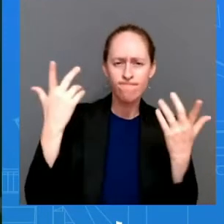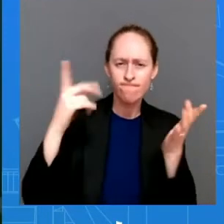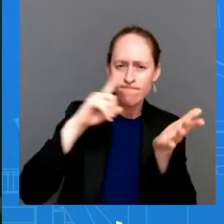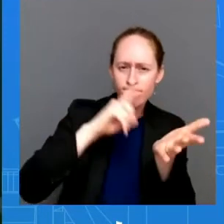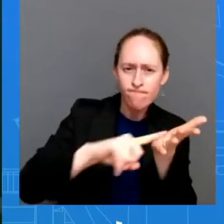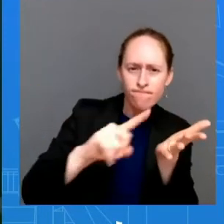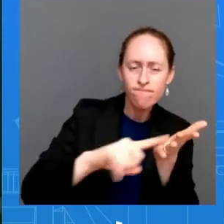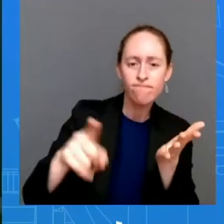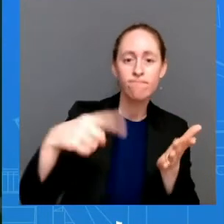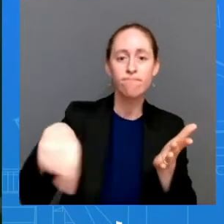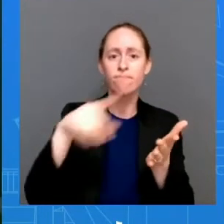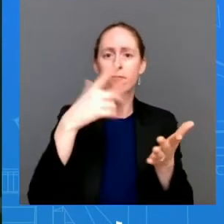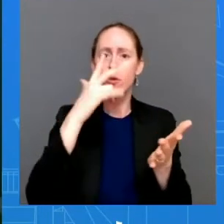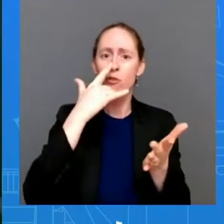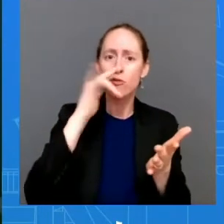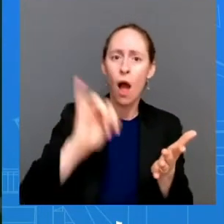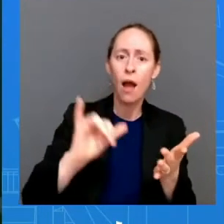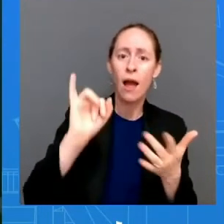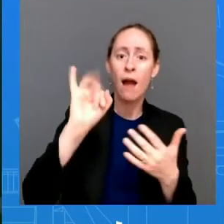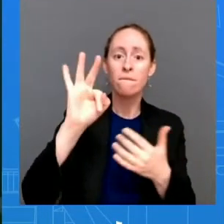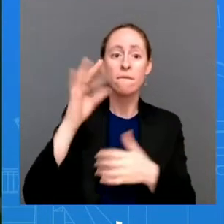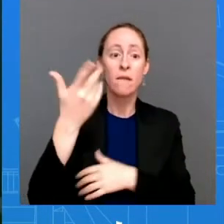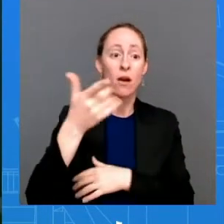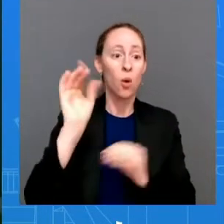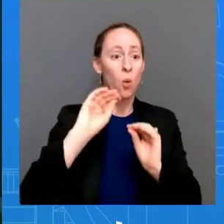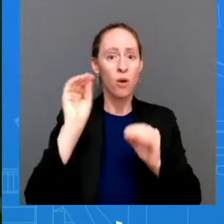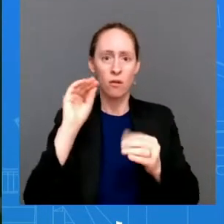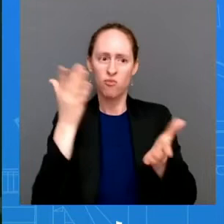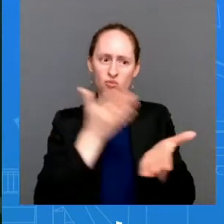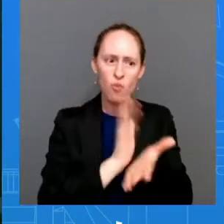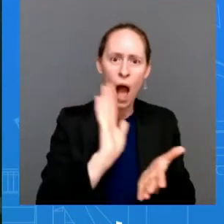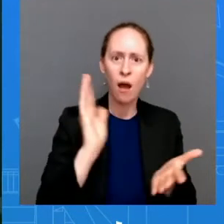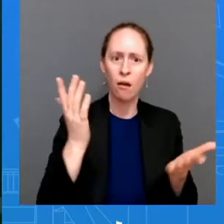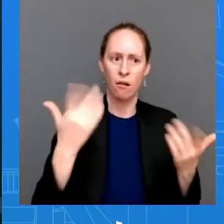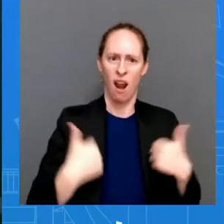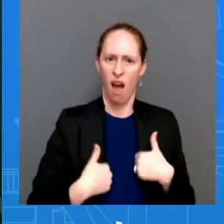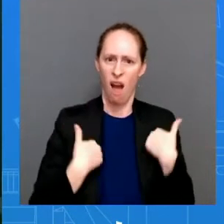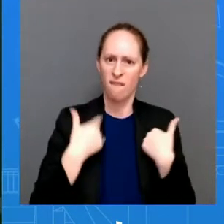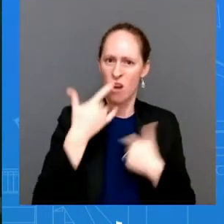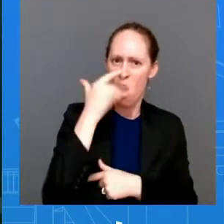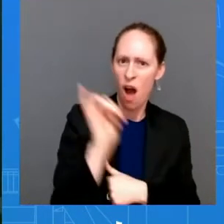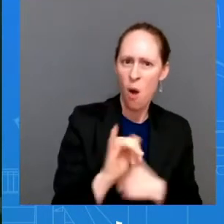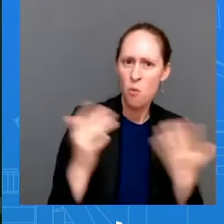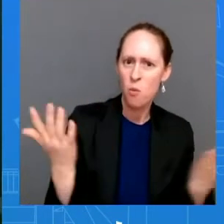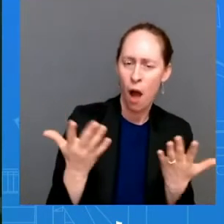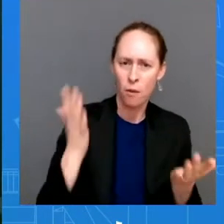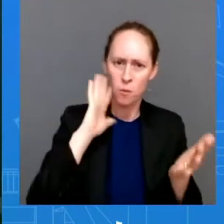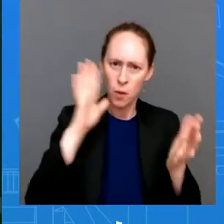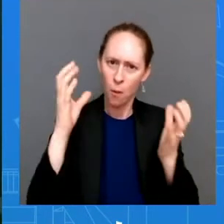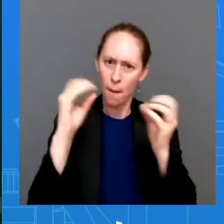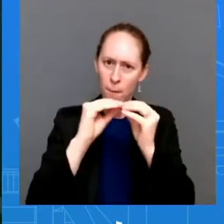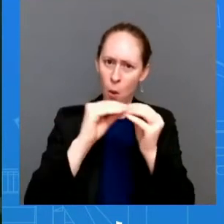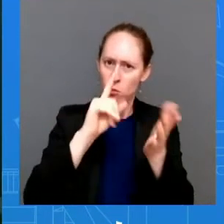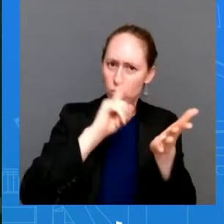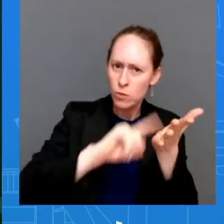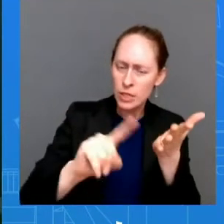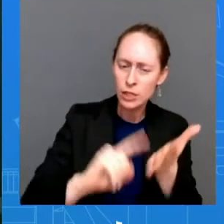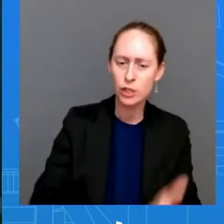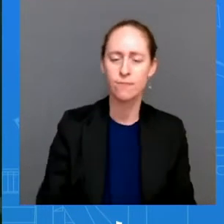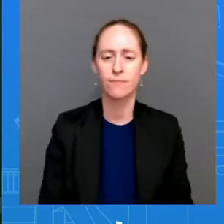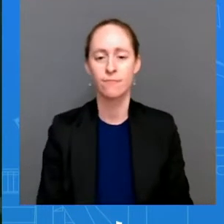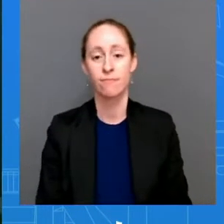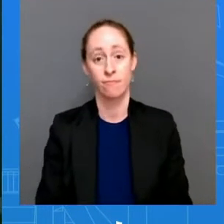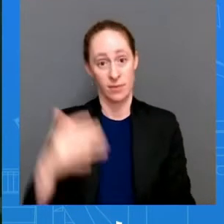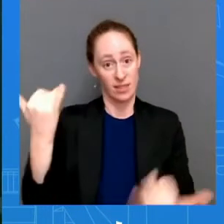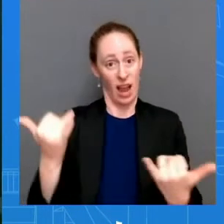what's at stake here is a choice between a national abortion ban as republicans have already called for and more radical attacks